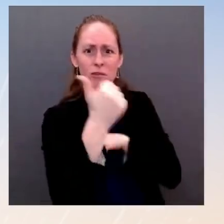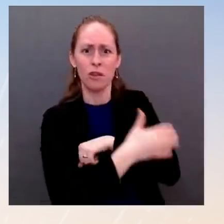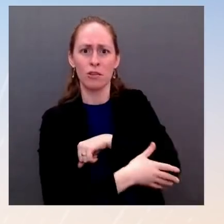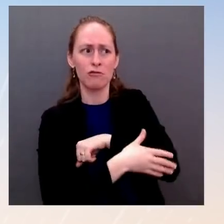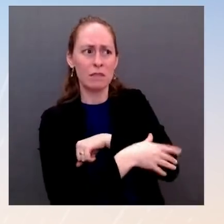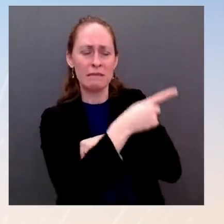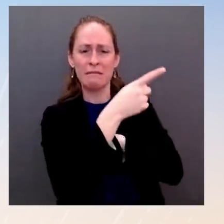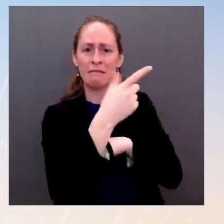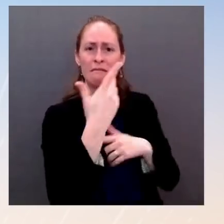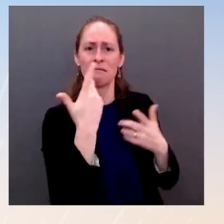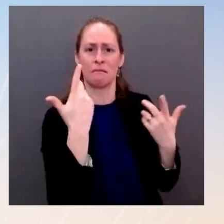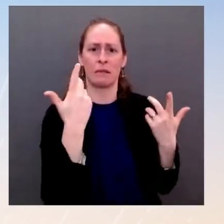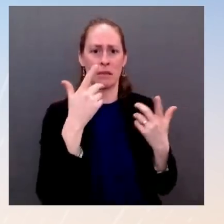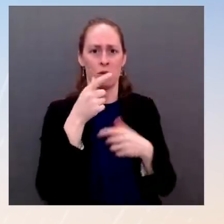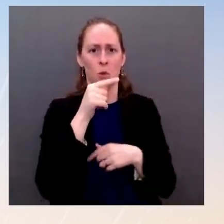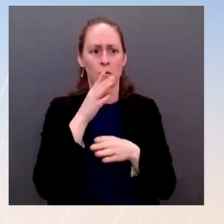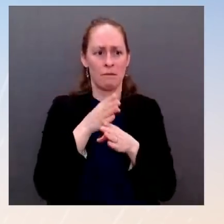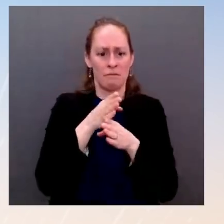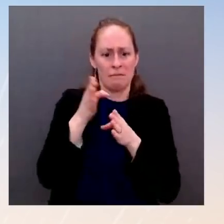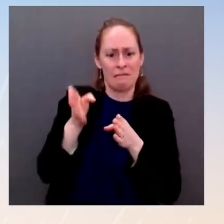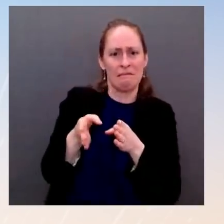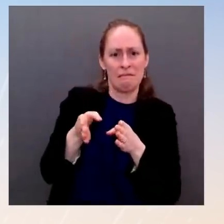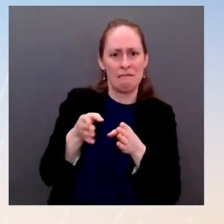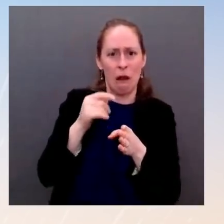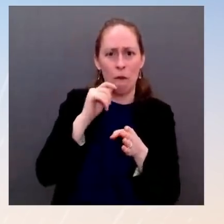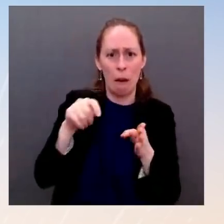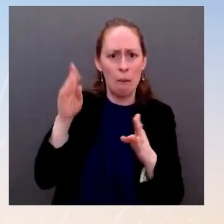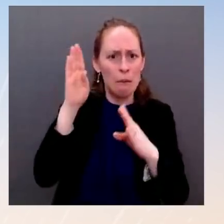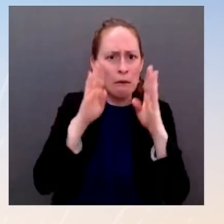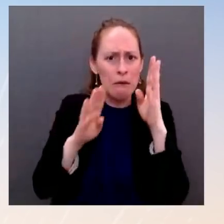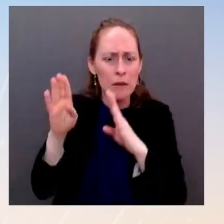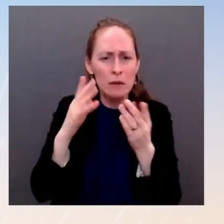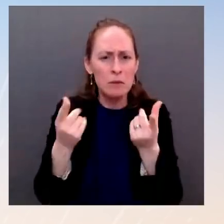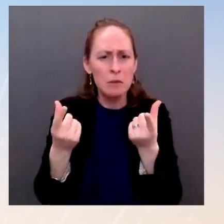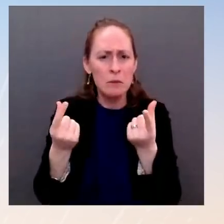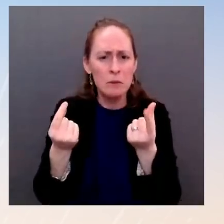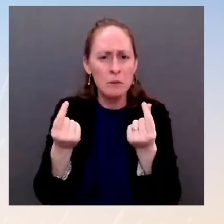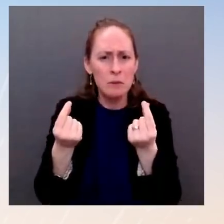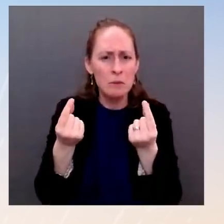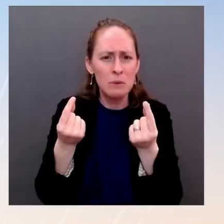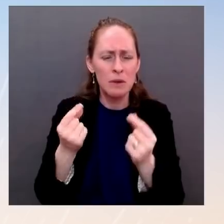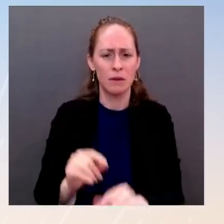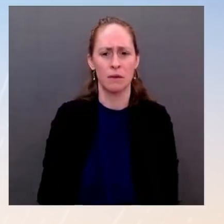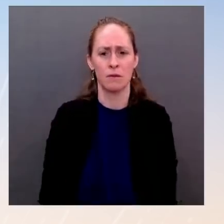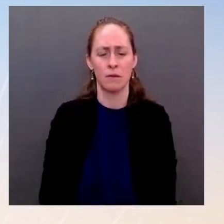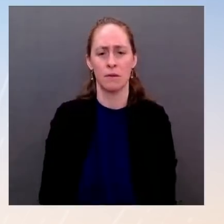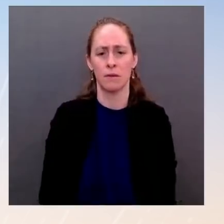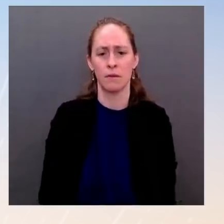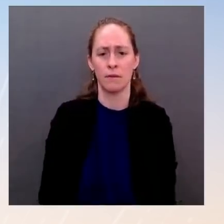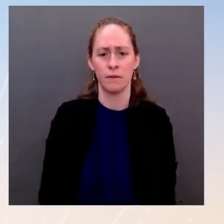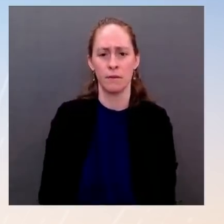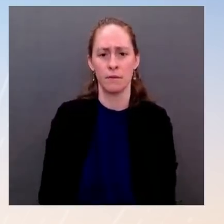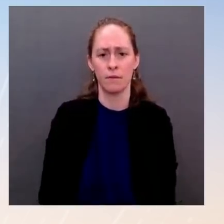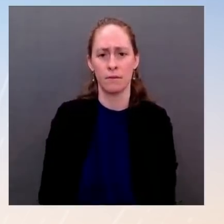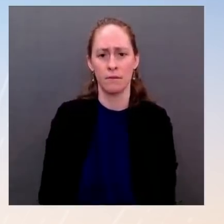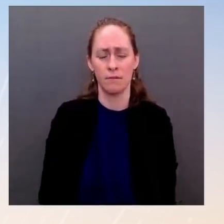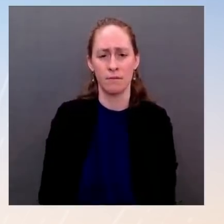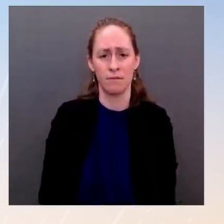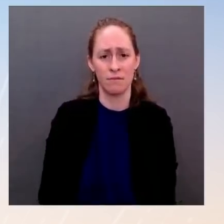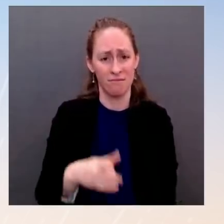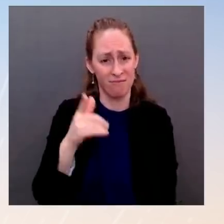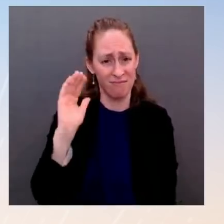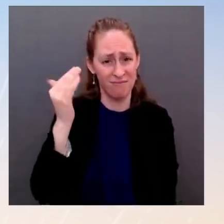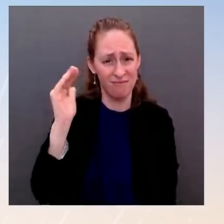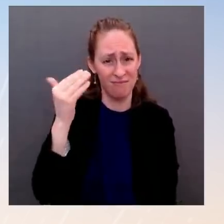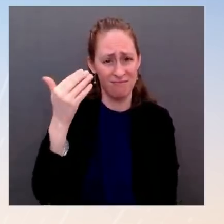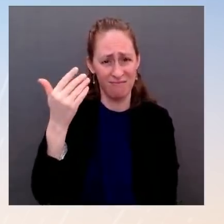the U.S. government that Putin is behaving as a rational actor in his judgments at this point? Mr. So on the question of